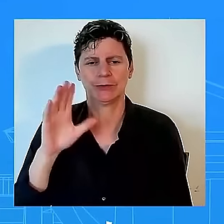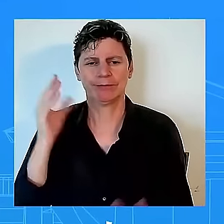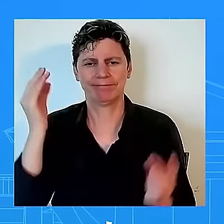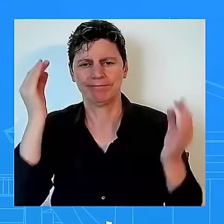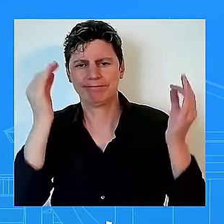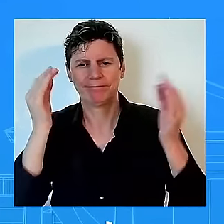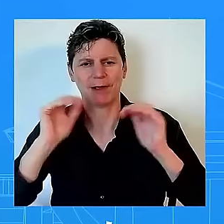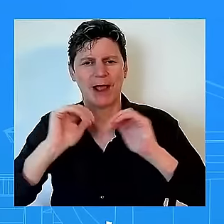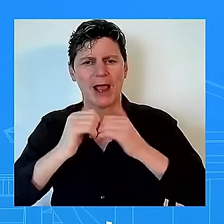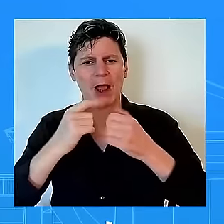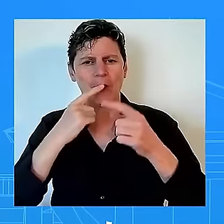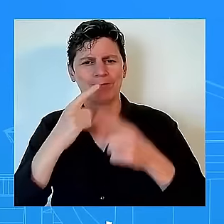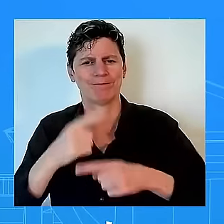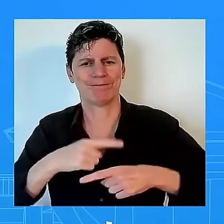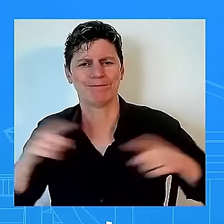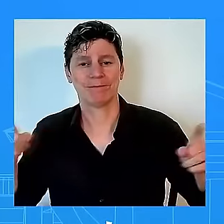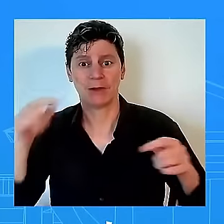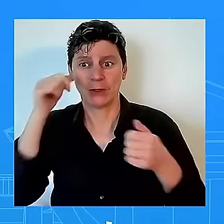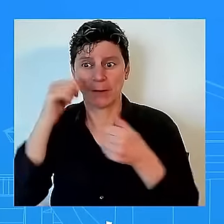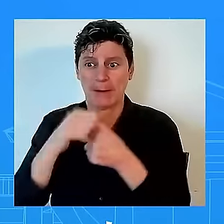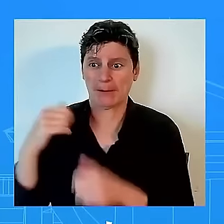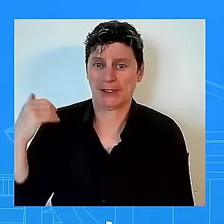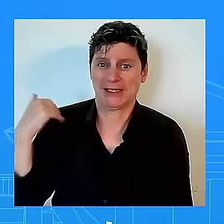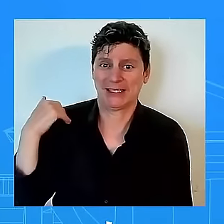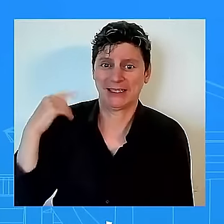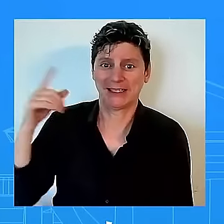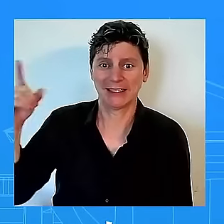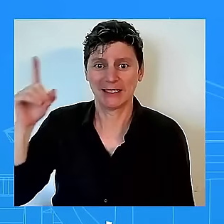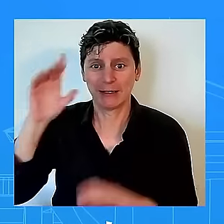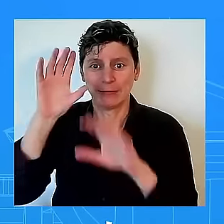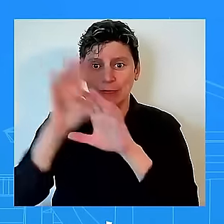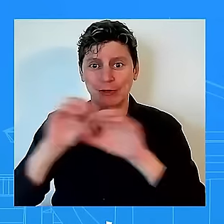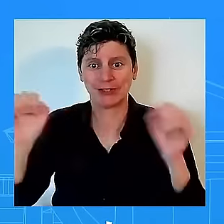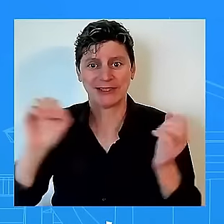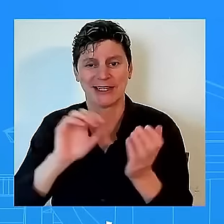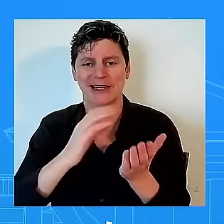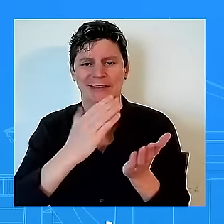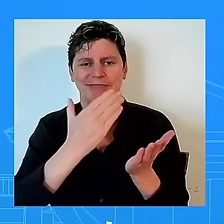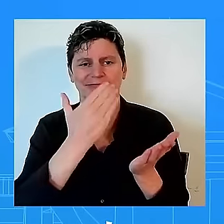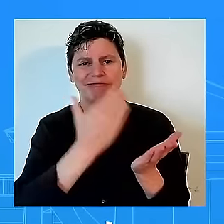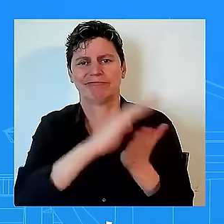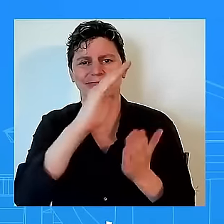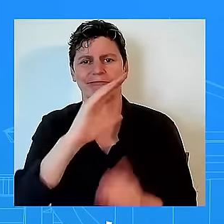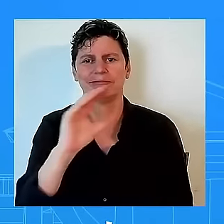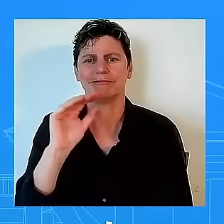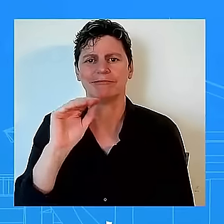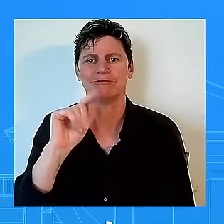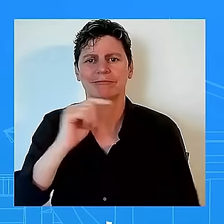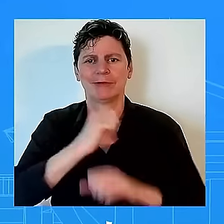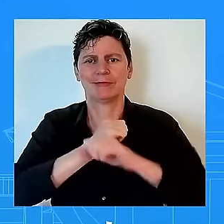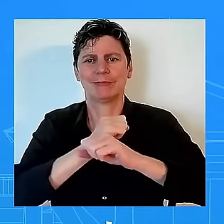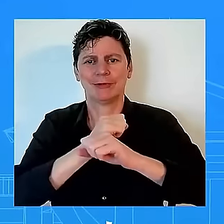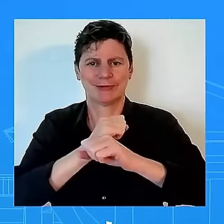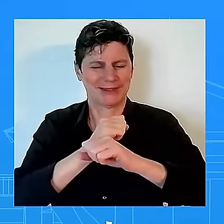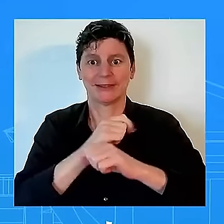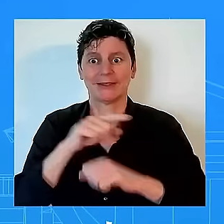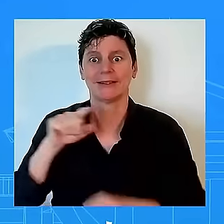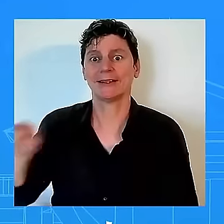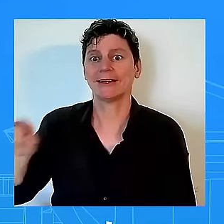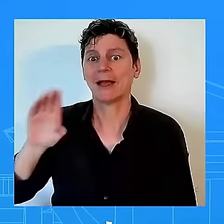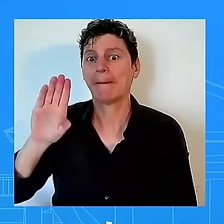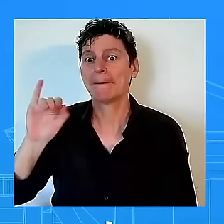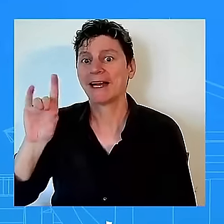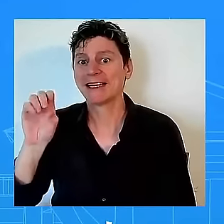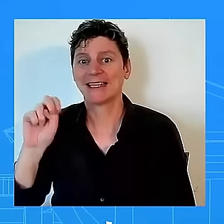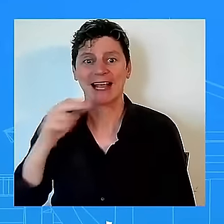eliminated overtime protections for millions of workers uh the buy and harris administration restored overtime protections to one million workers and next year